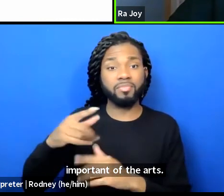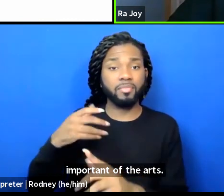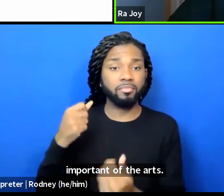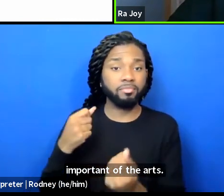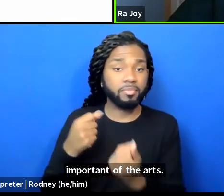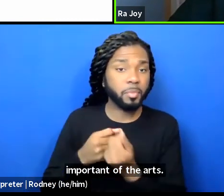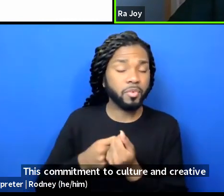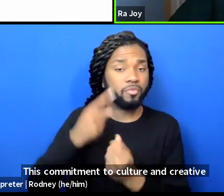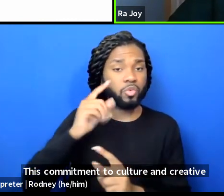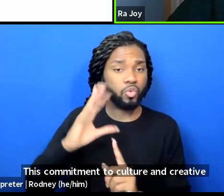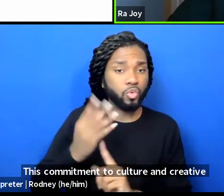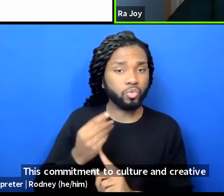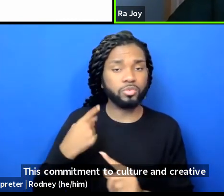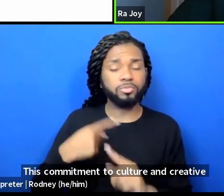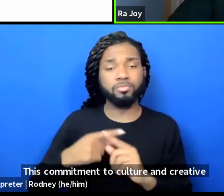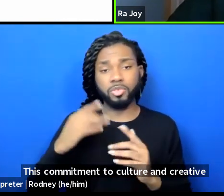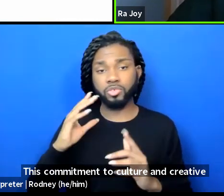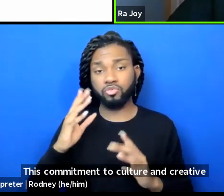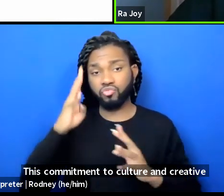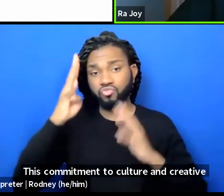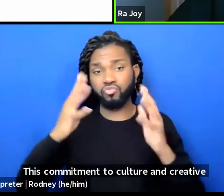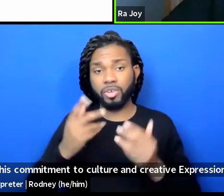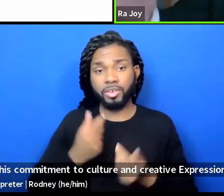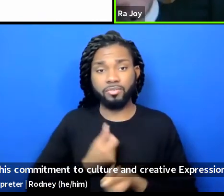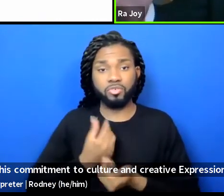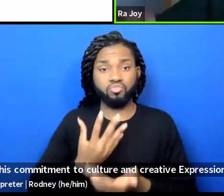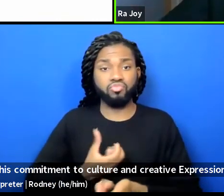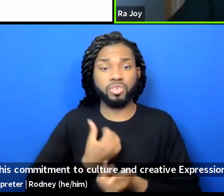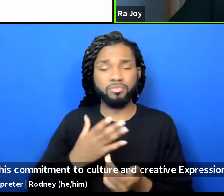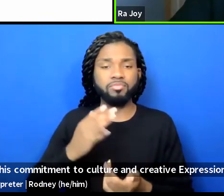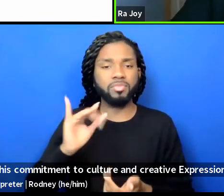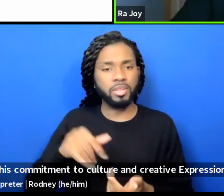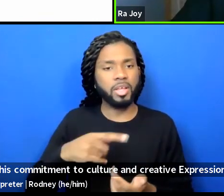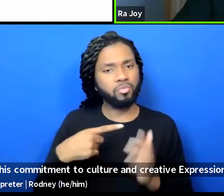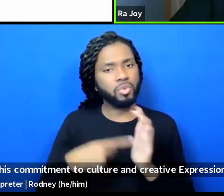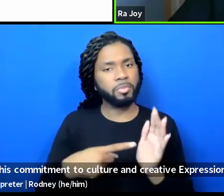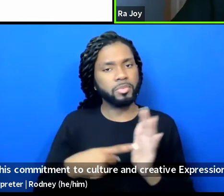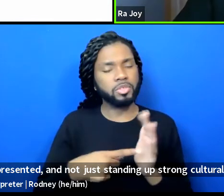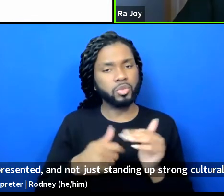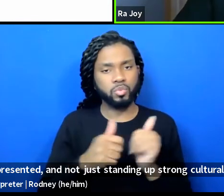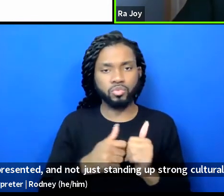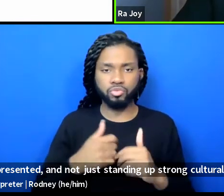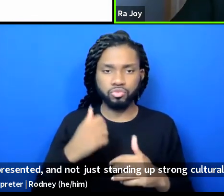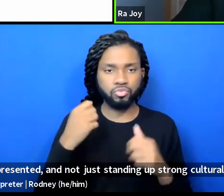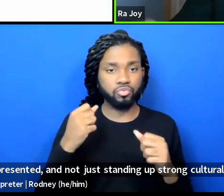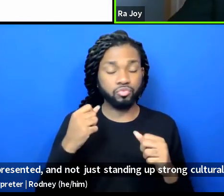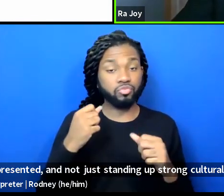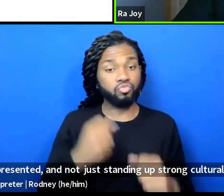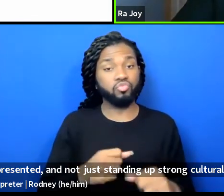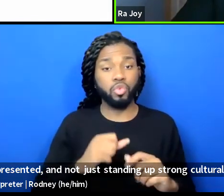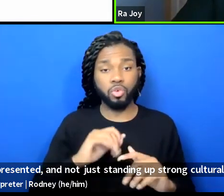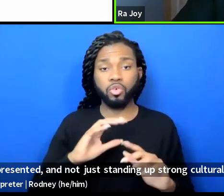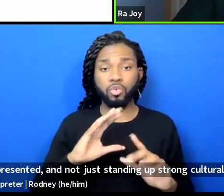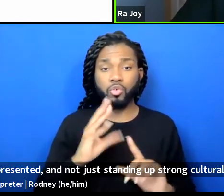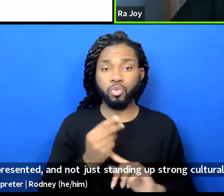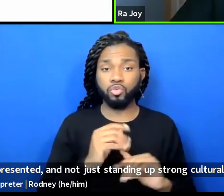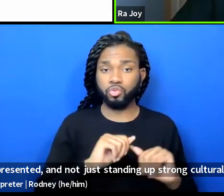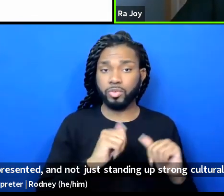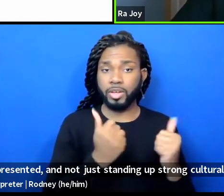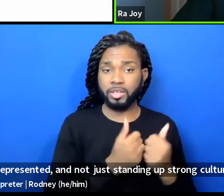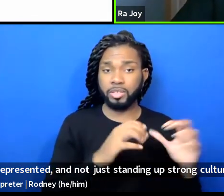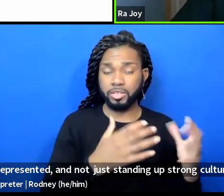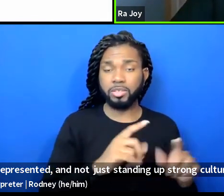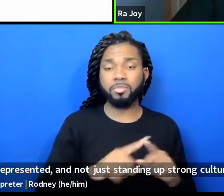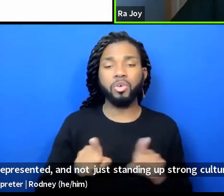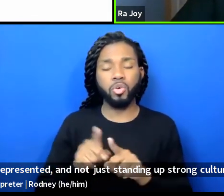and creative expression is represented in not just standing up strong cultural agencies, but it's embodied in a belief that